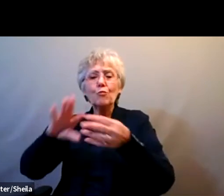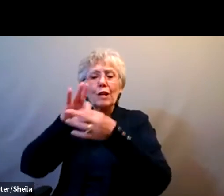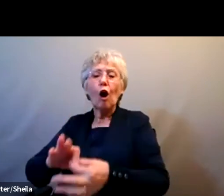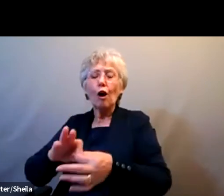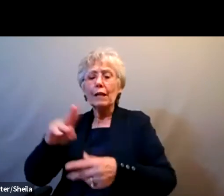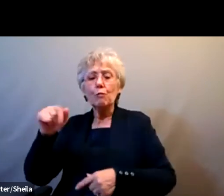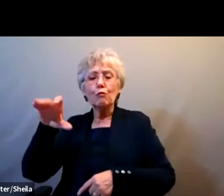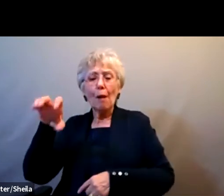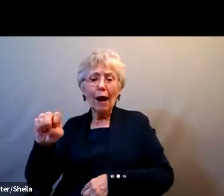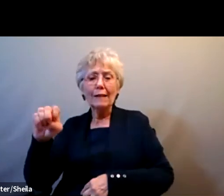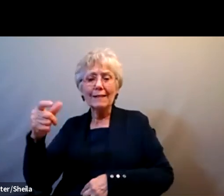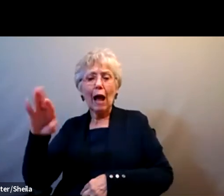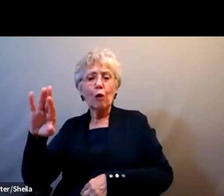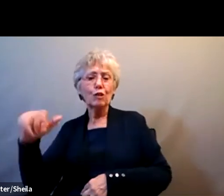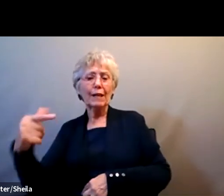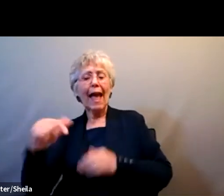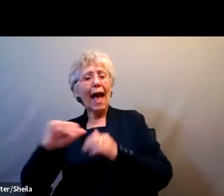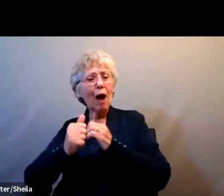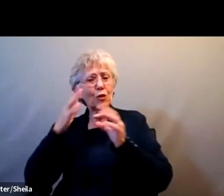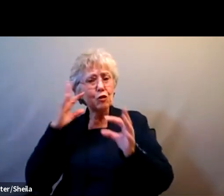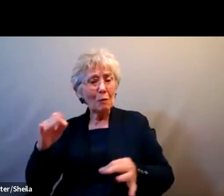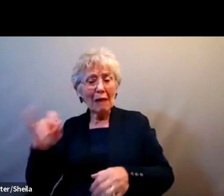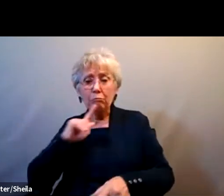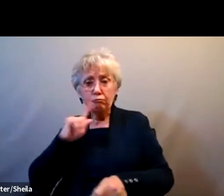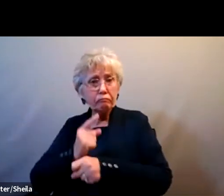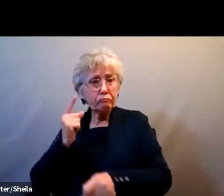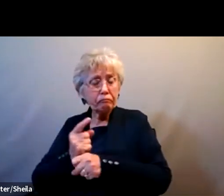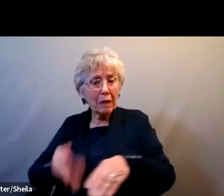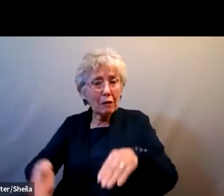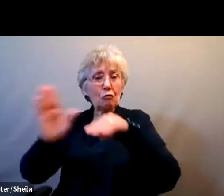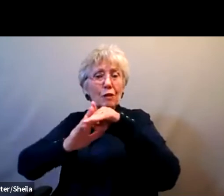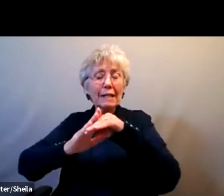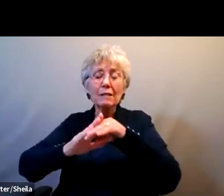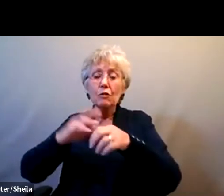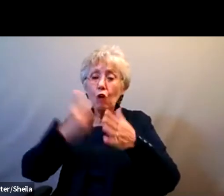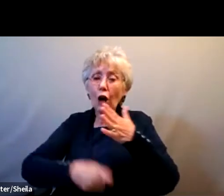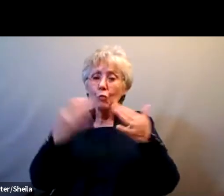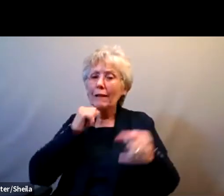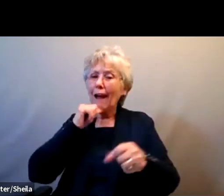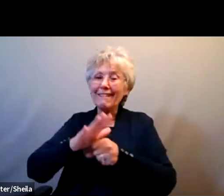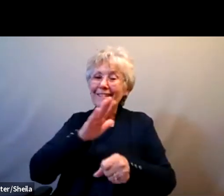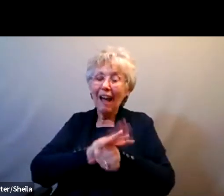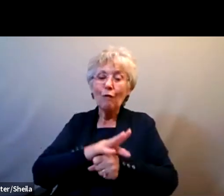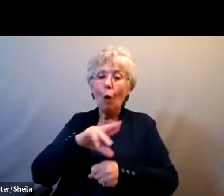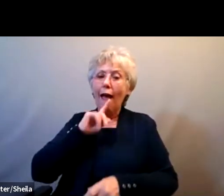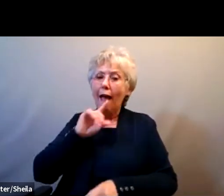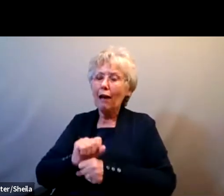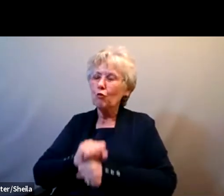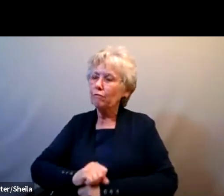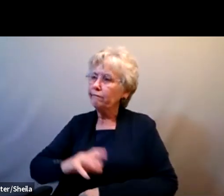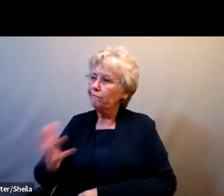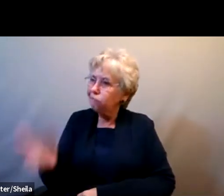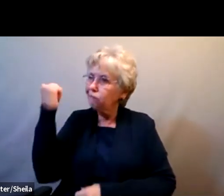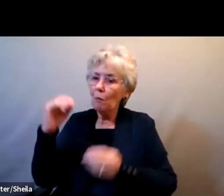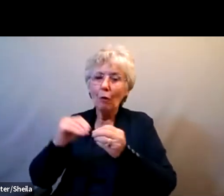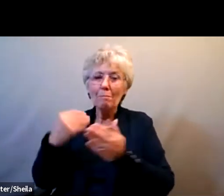can you determine if it's legitimate increased costs due to supply issues versus actual gouging? And what